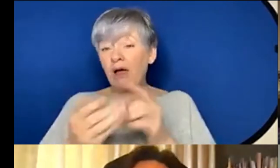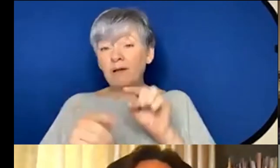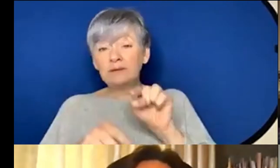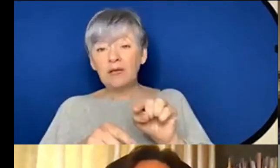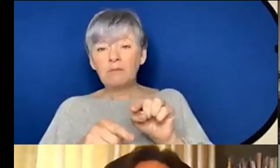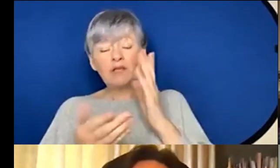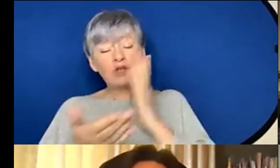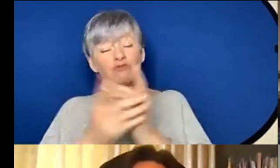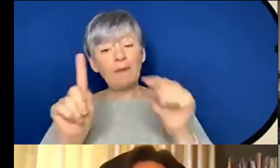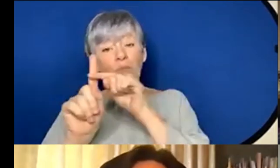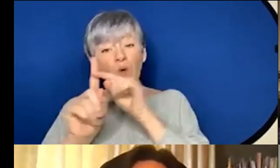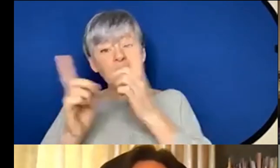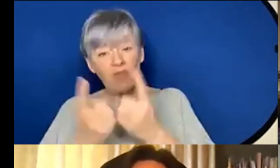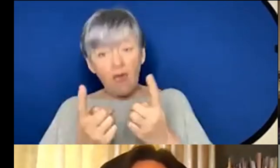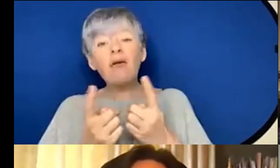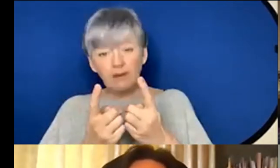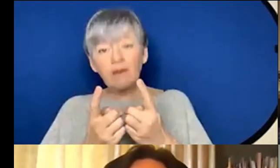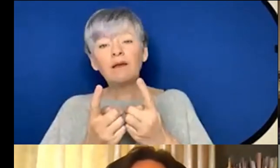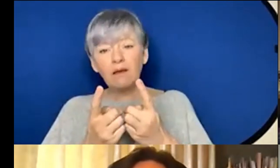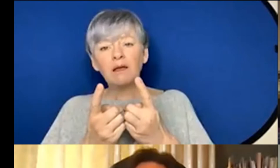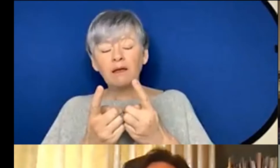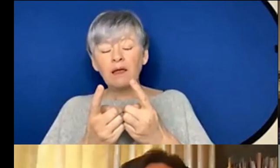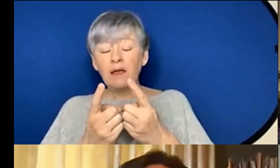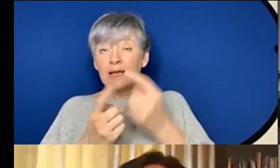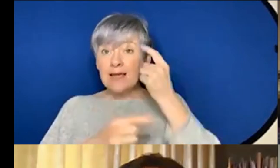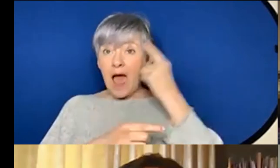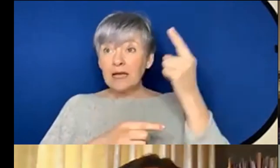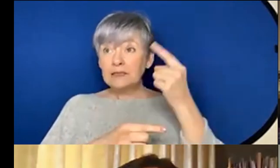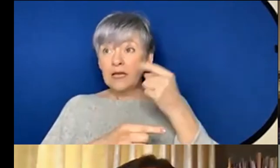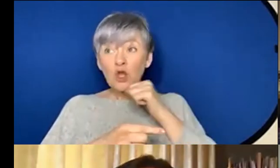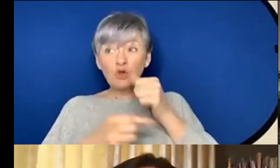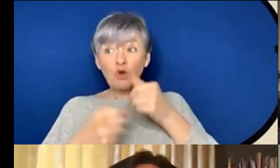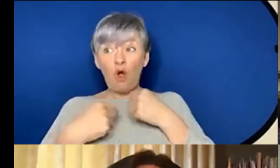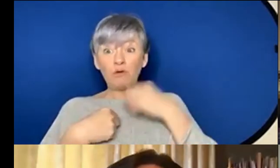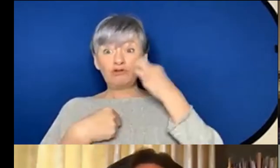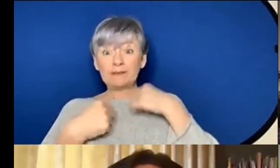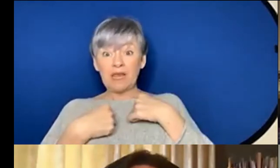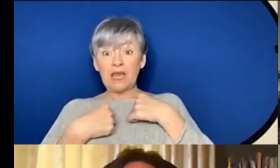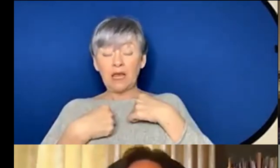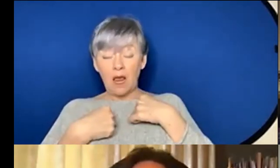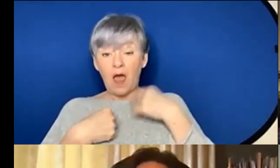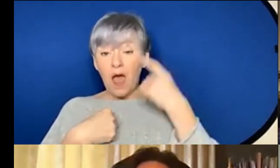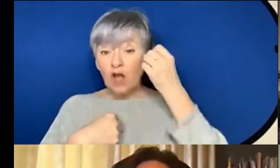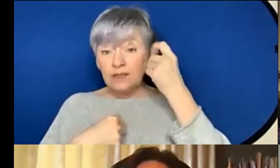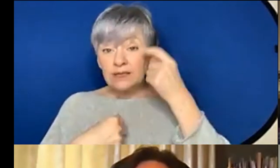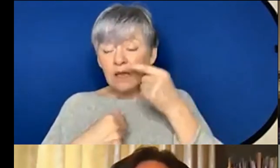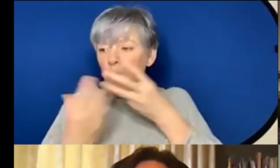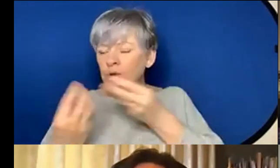been a really positive thing because it's this idea of actually it's not just me that feels like this I understand and some people may have had